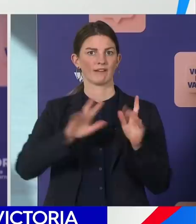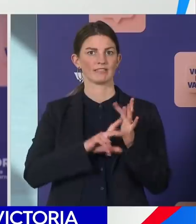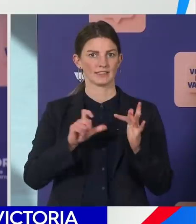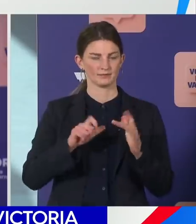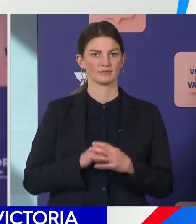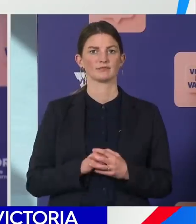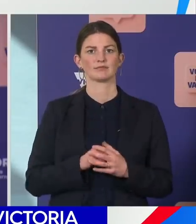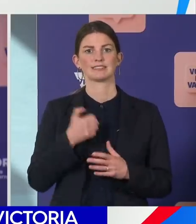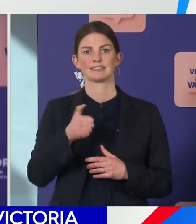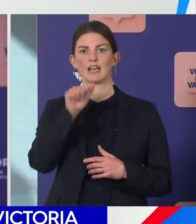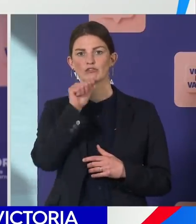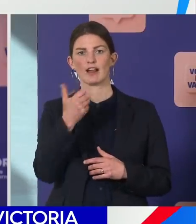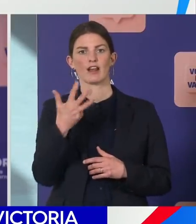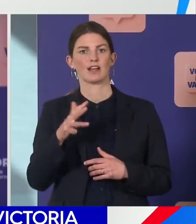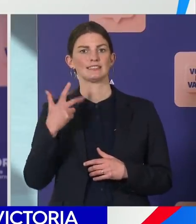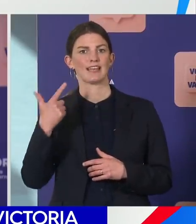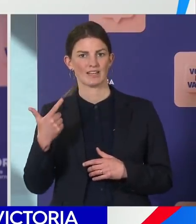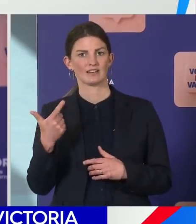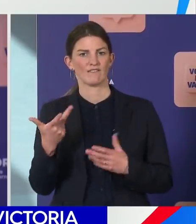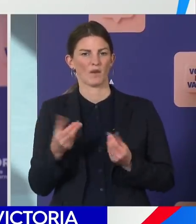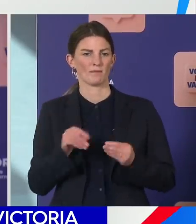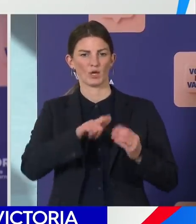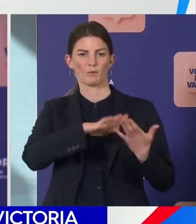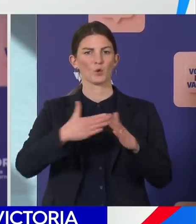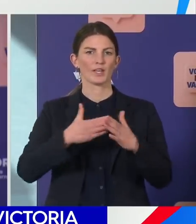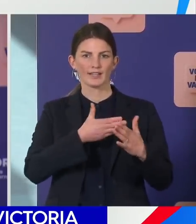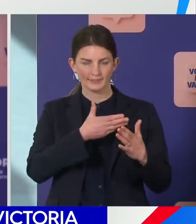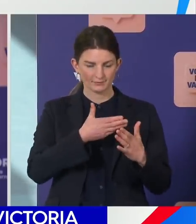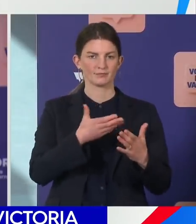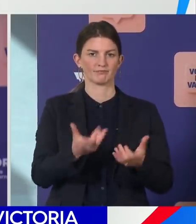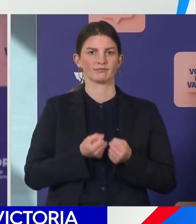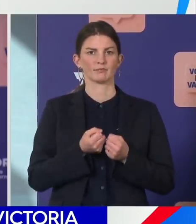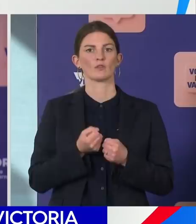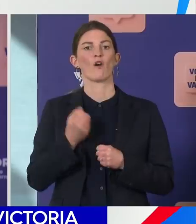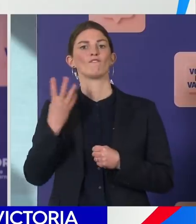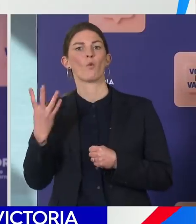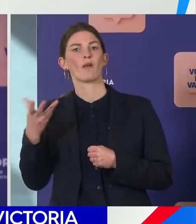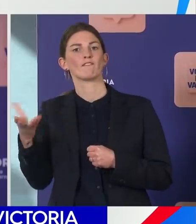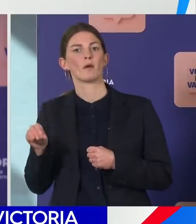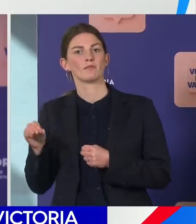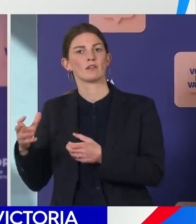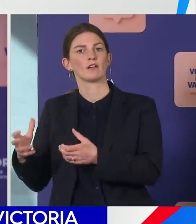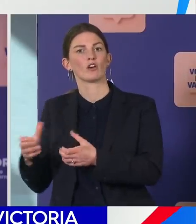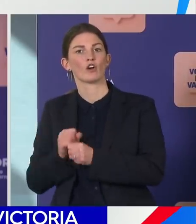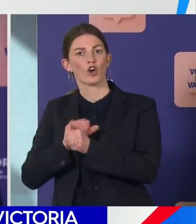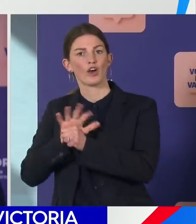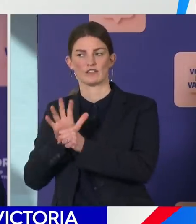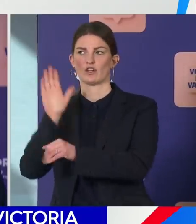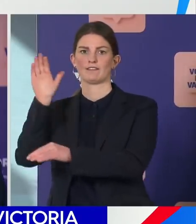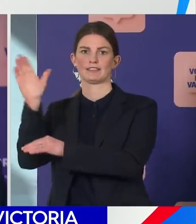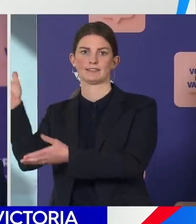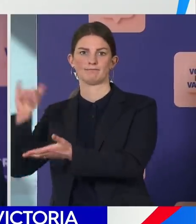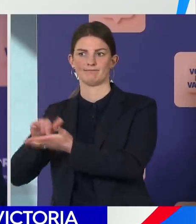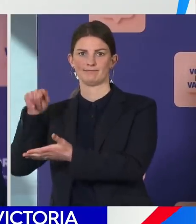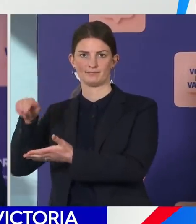697 locally acquired and four acquired overseas. 42